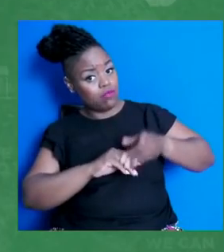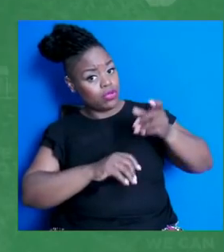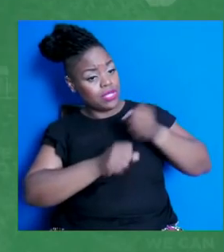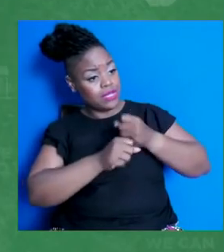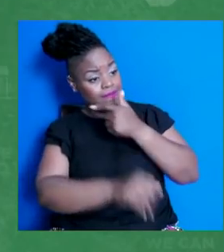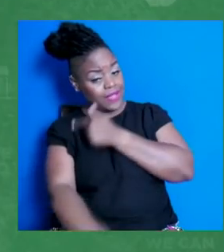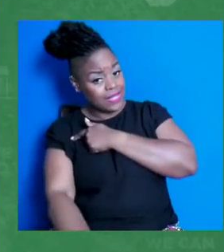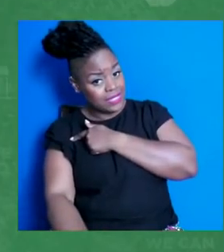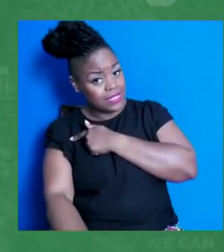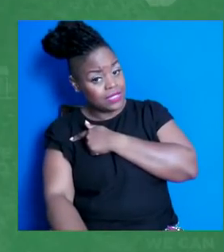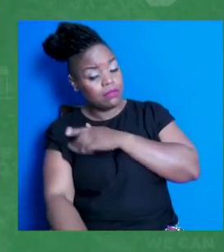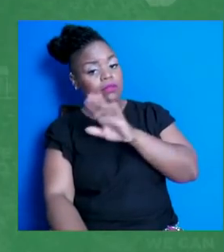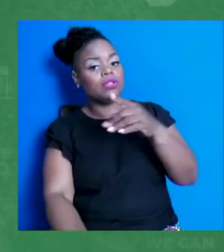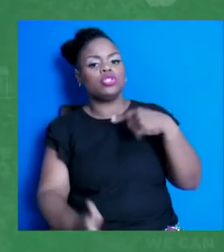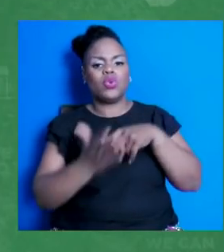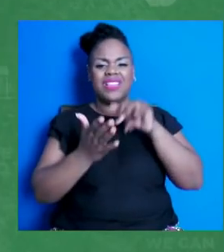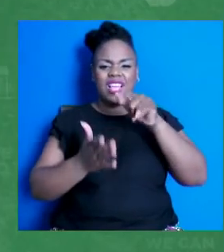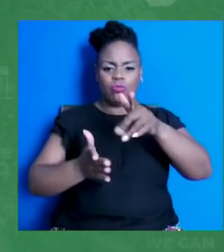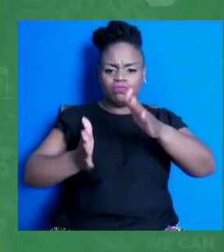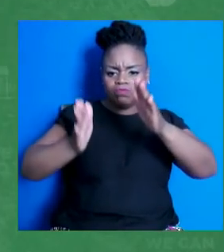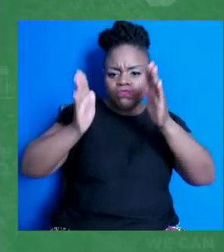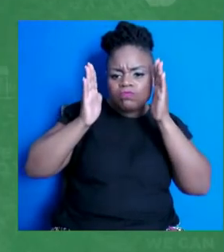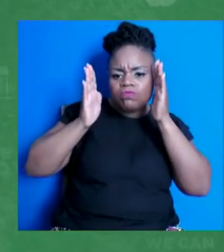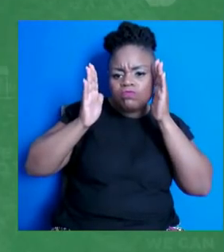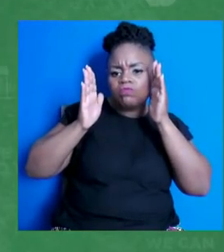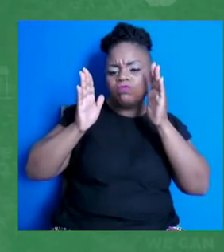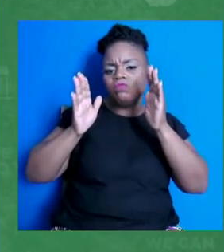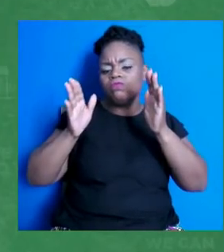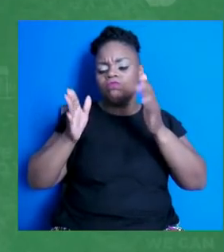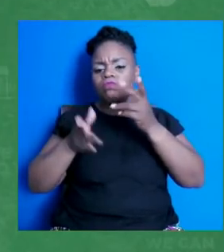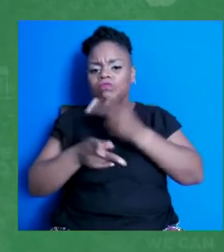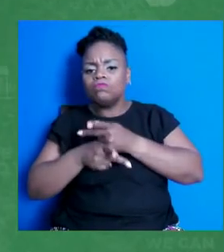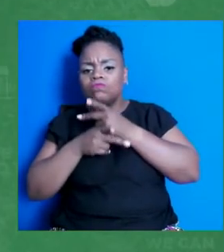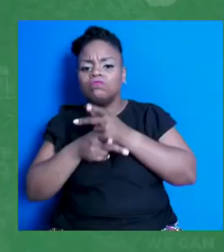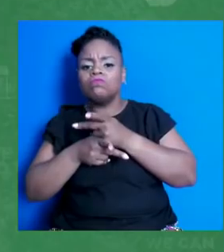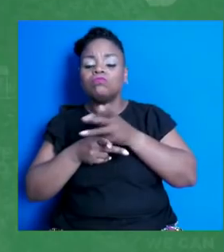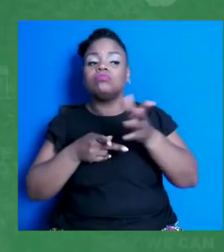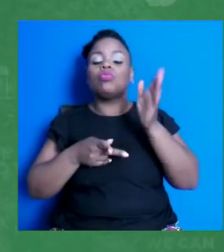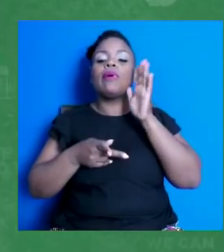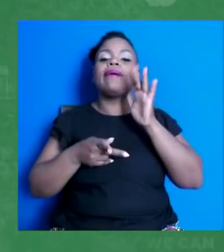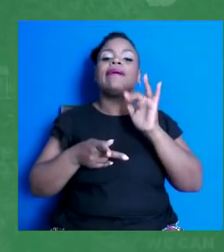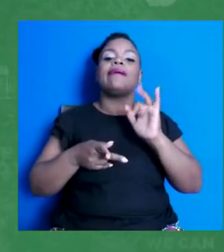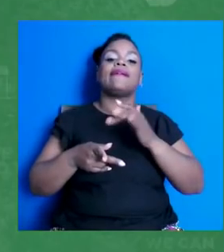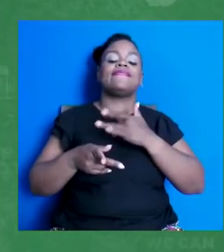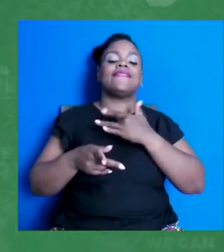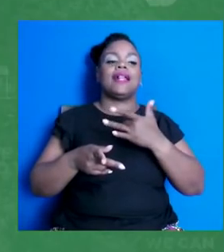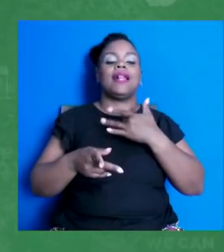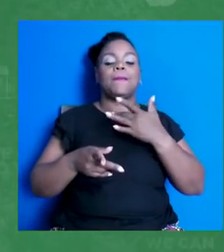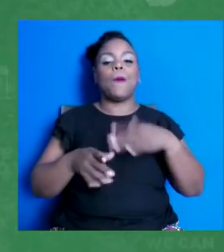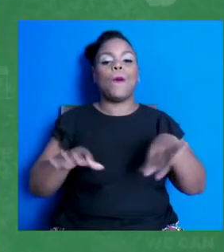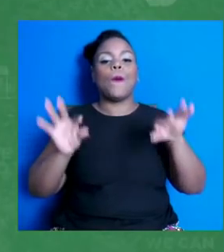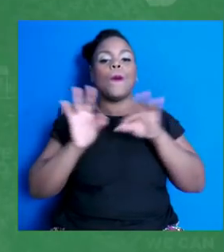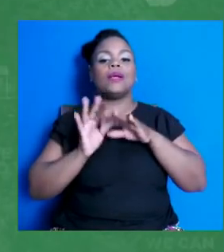listening and that you're acknowledging their feelings, which is a really key component of having these tough conversations.